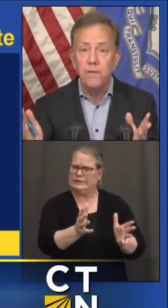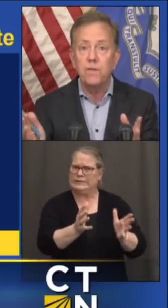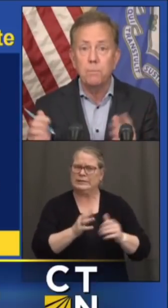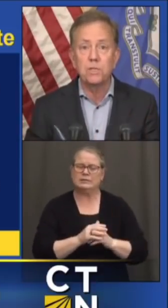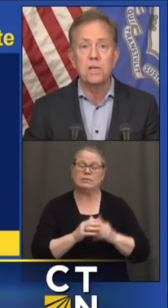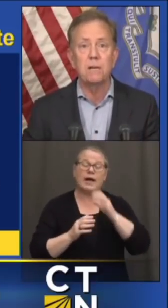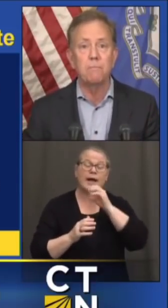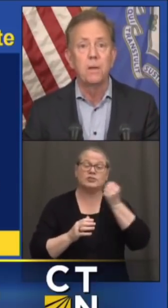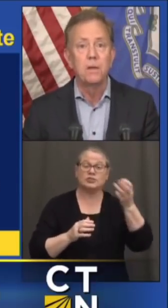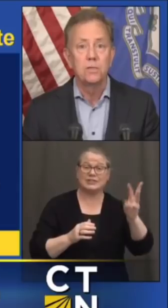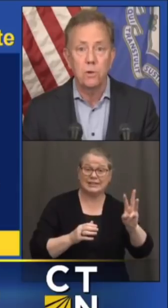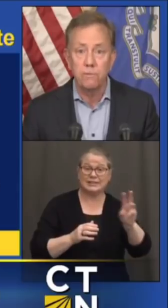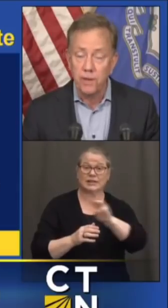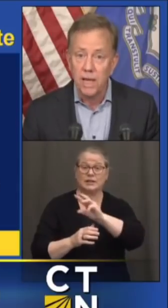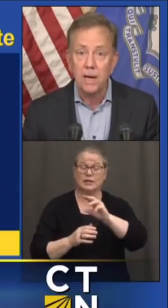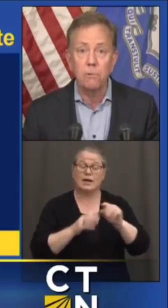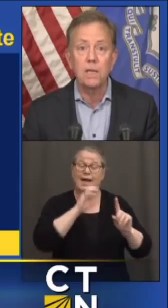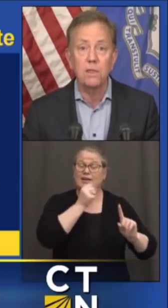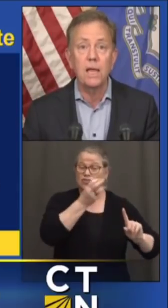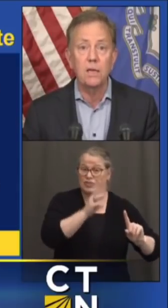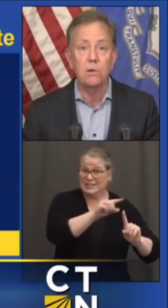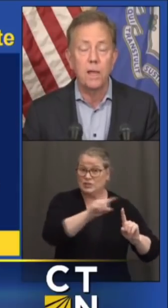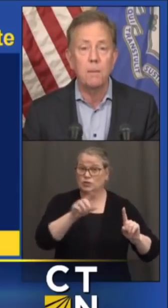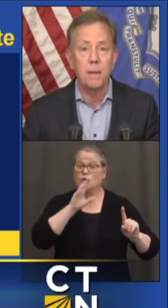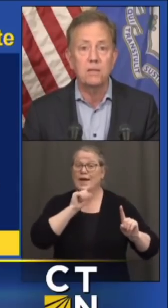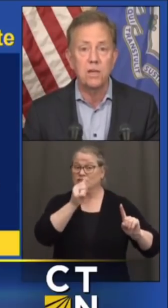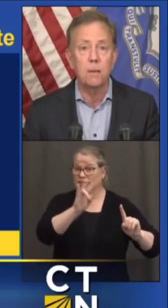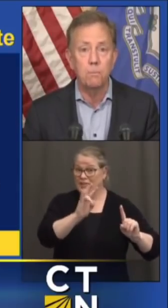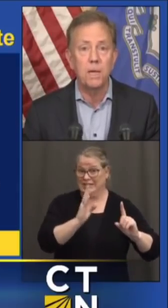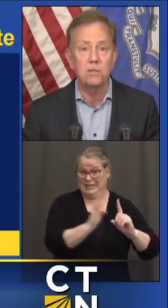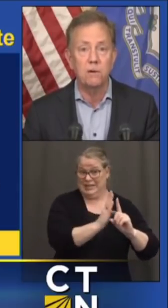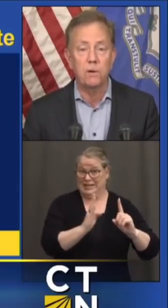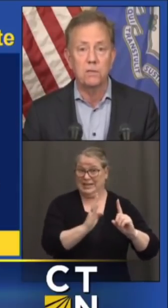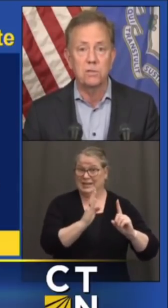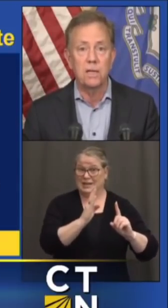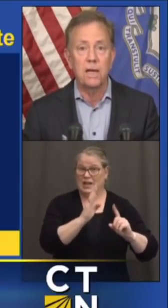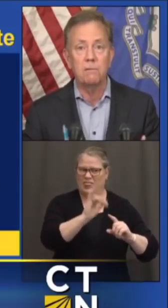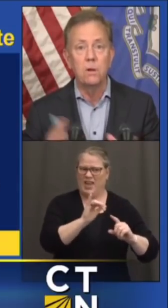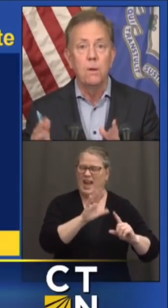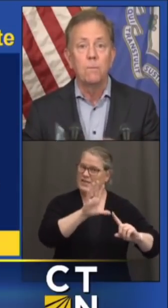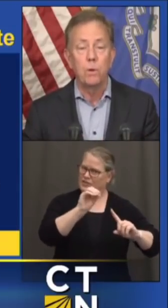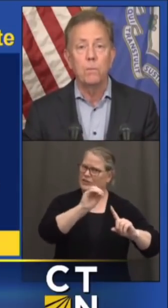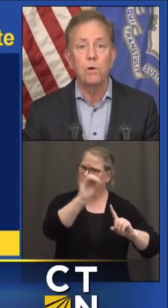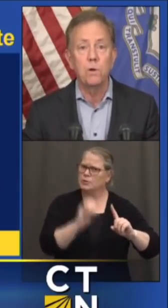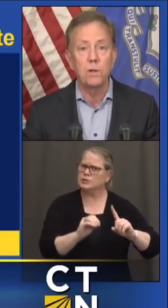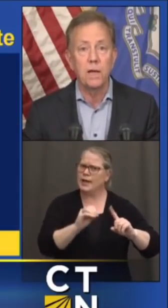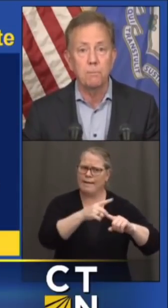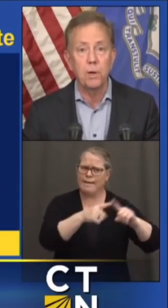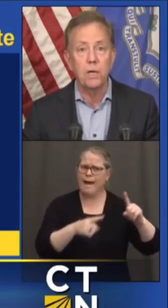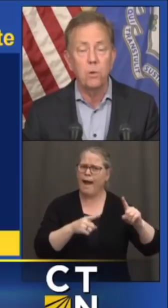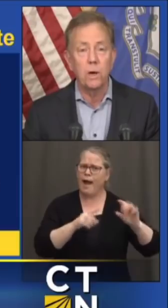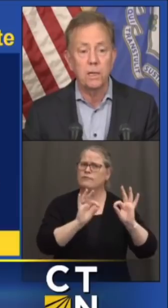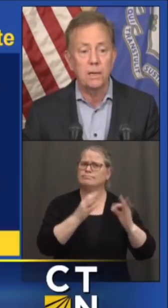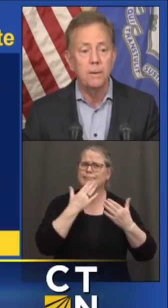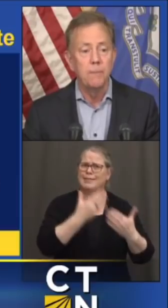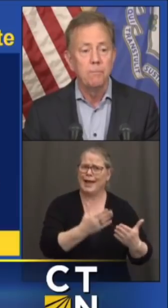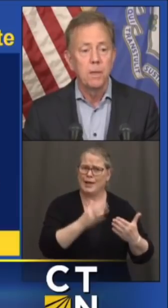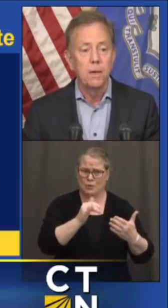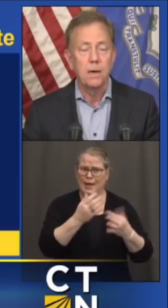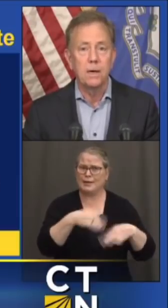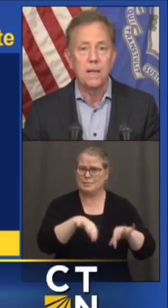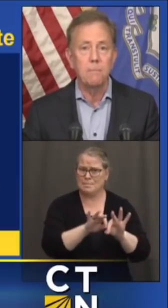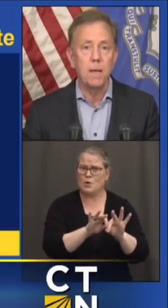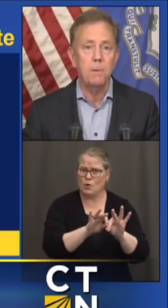-old, 50%. So for that, I really thank you. That makes a big difference, and we moved on that pretty quickly.